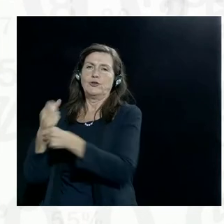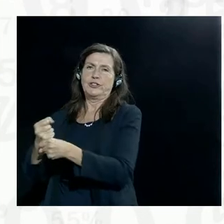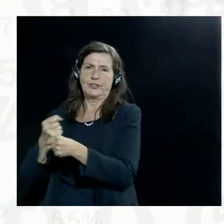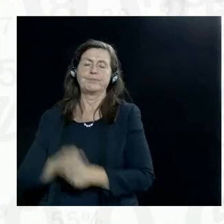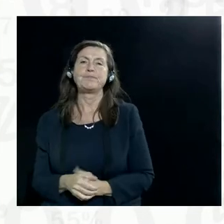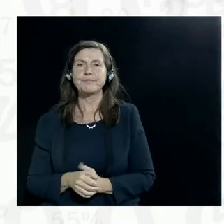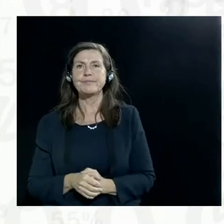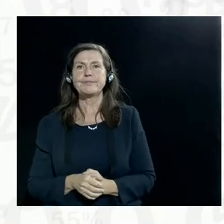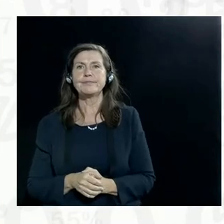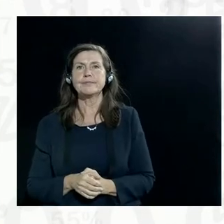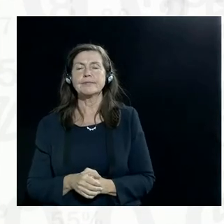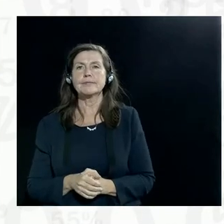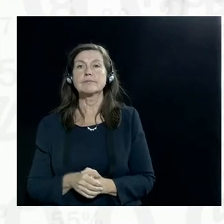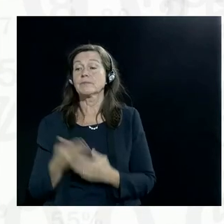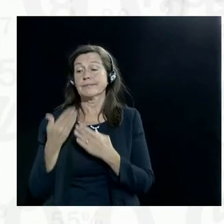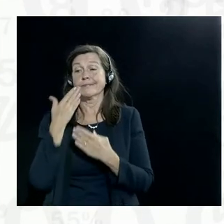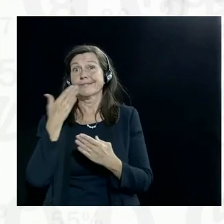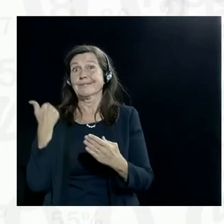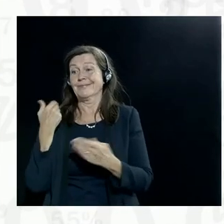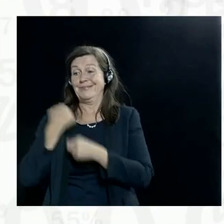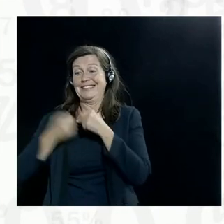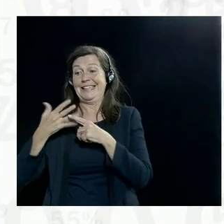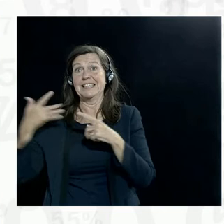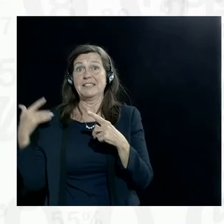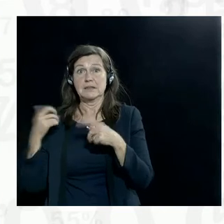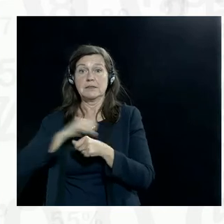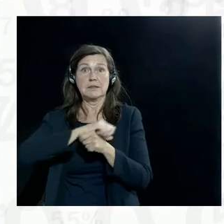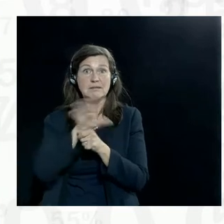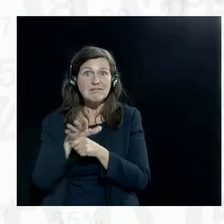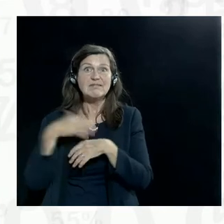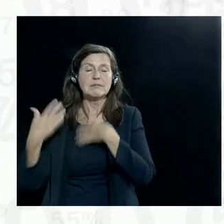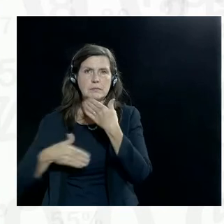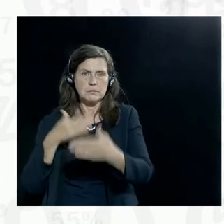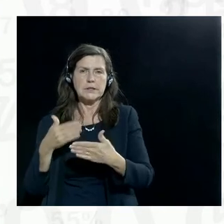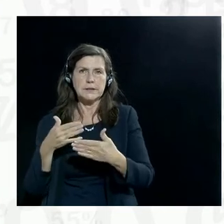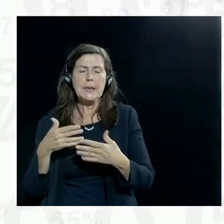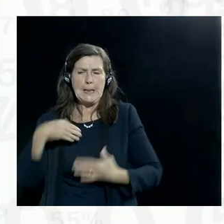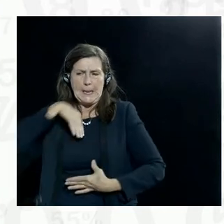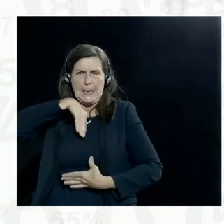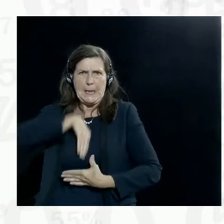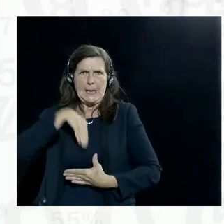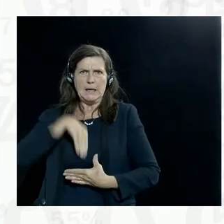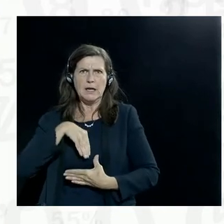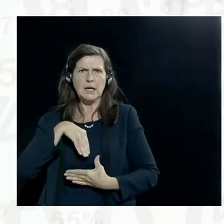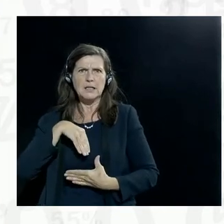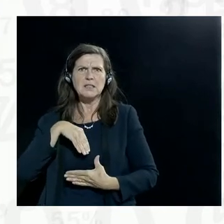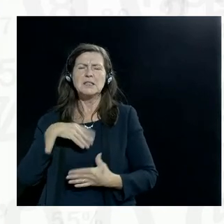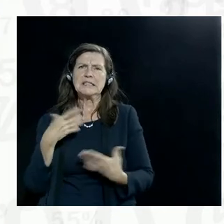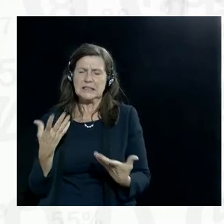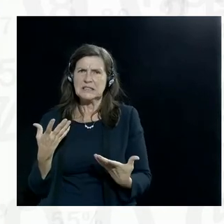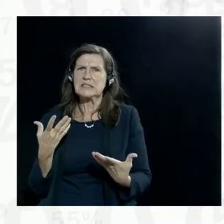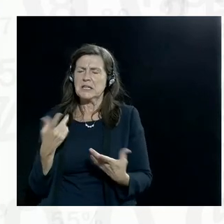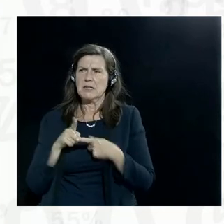that whole parts of society have developed an inner opposition to inconvenient facts.